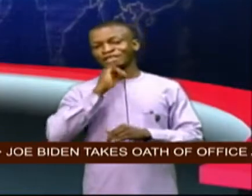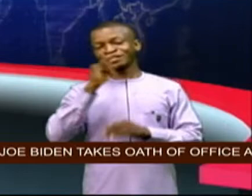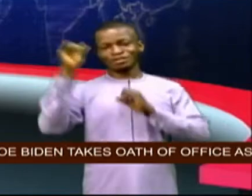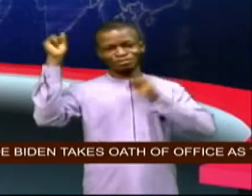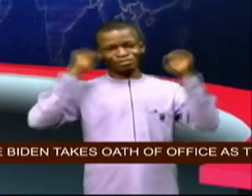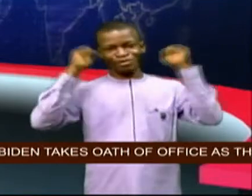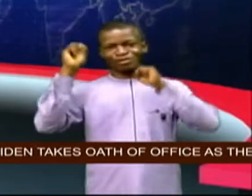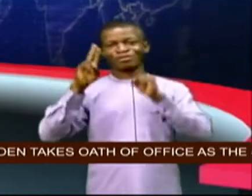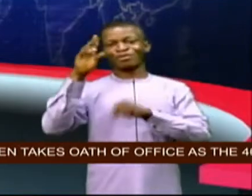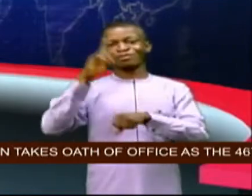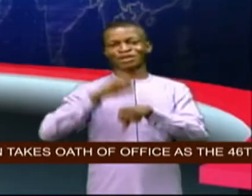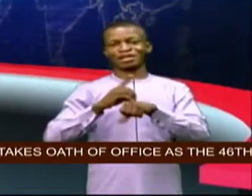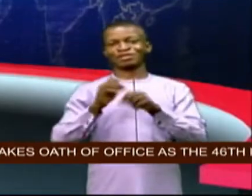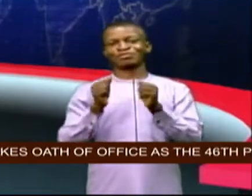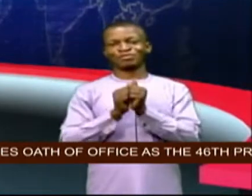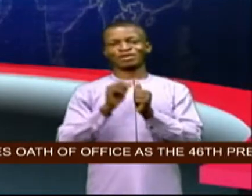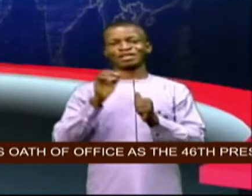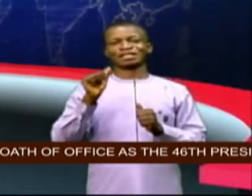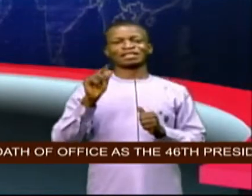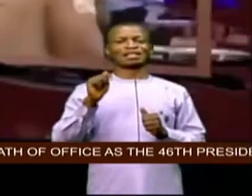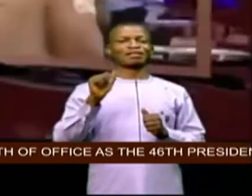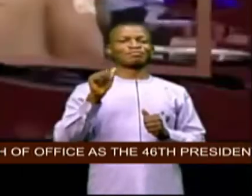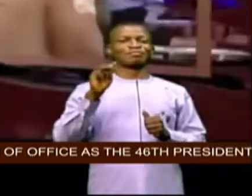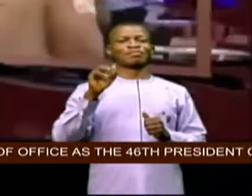update with tamara ebiwe